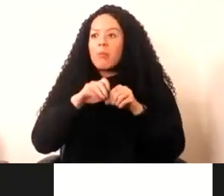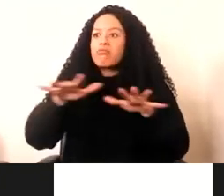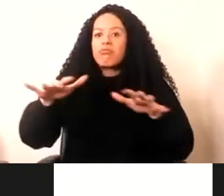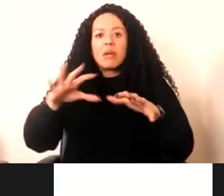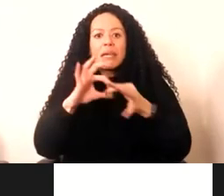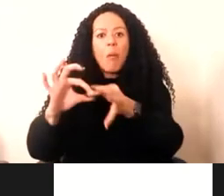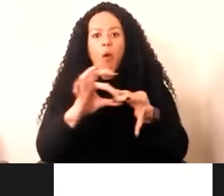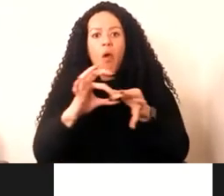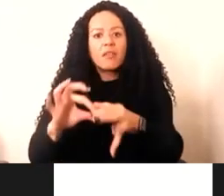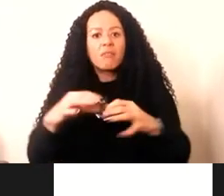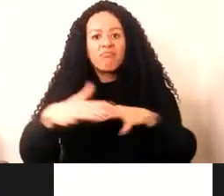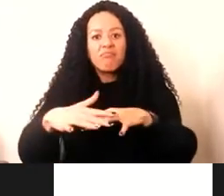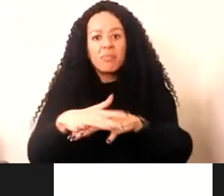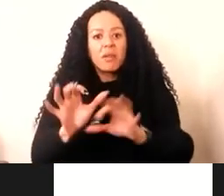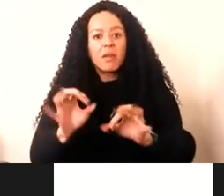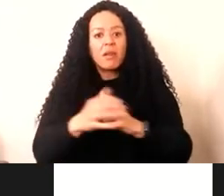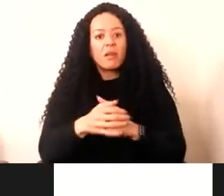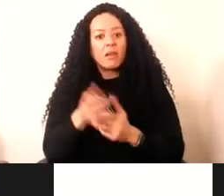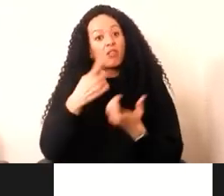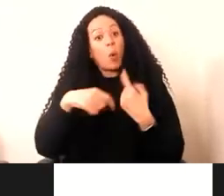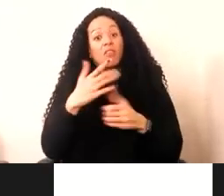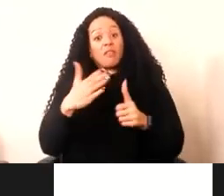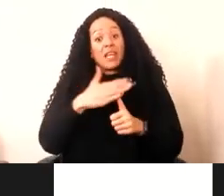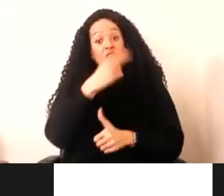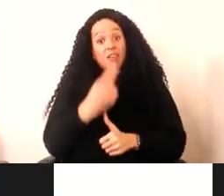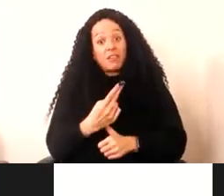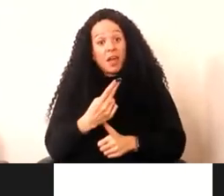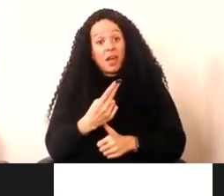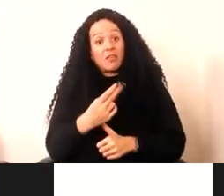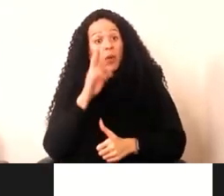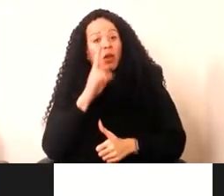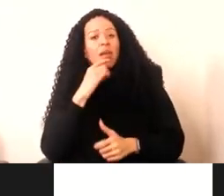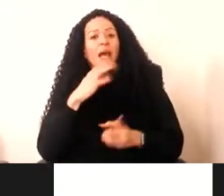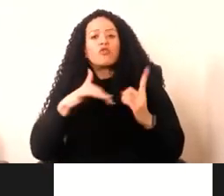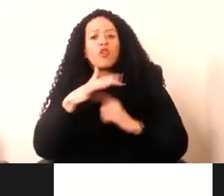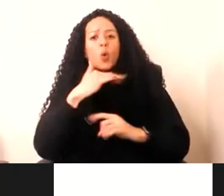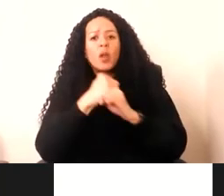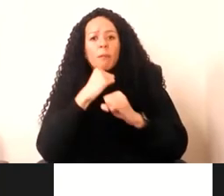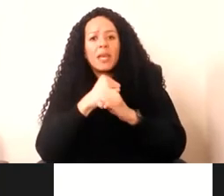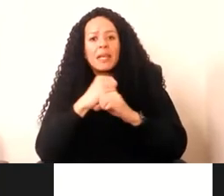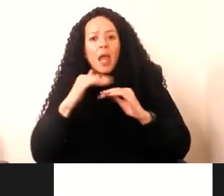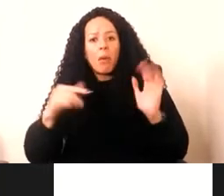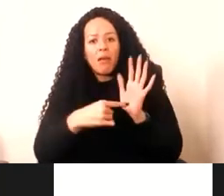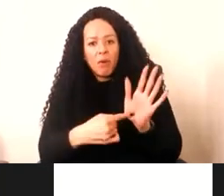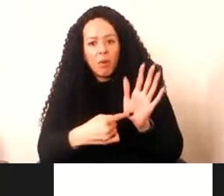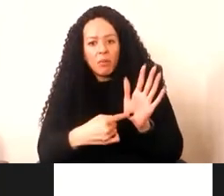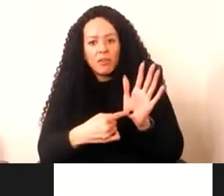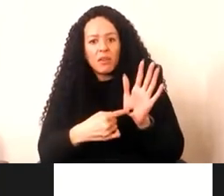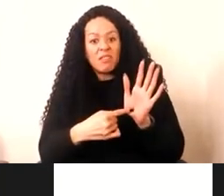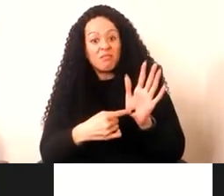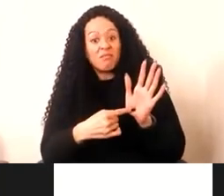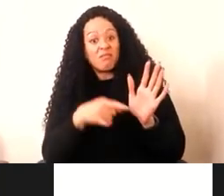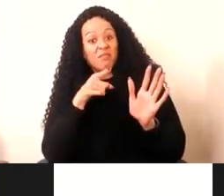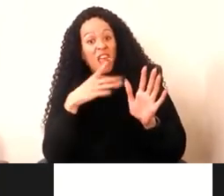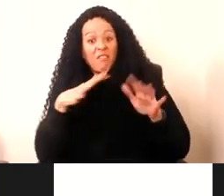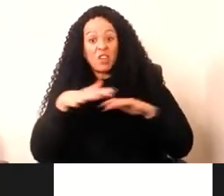And that a lot of digital design that we're confronting, for instance, like social media platforms are inherently networks as part of the way that they that